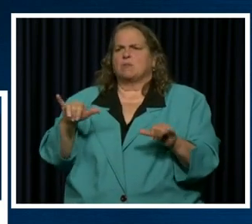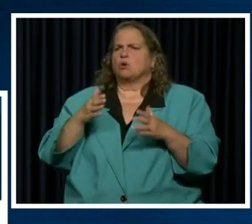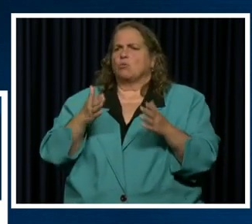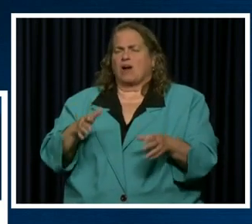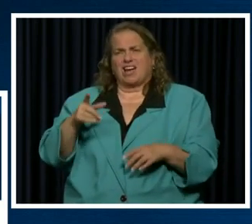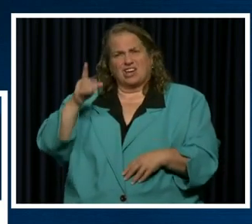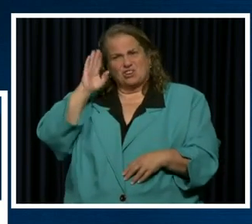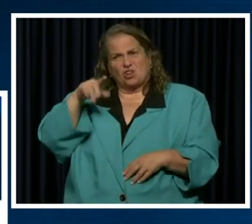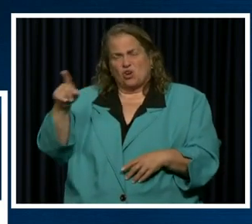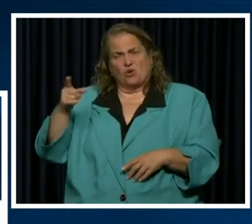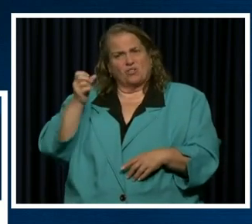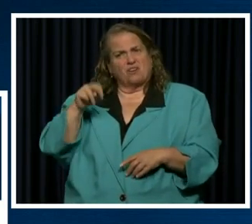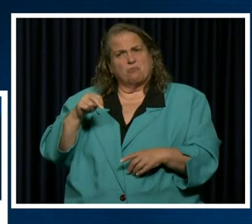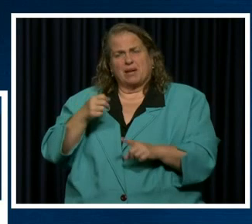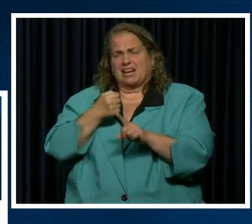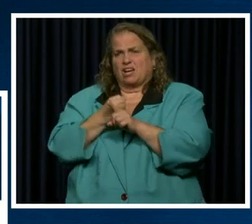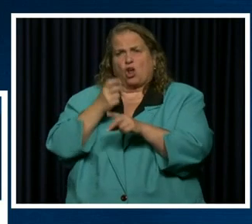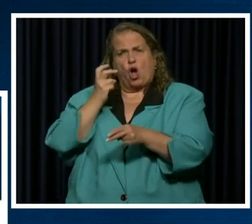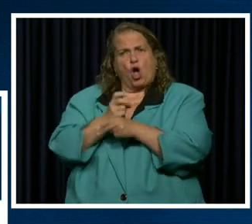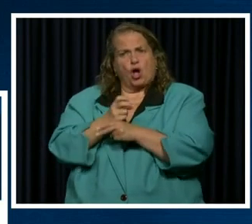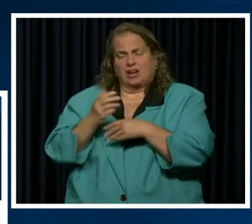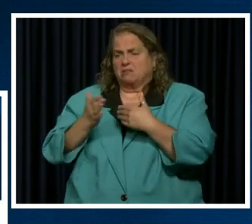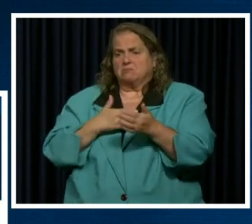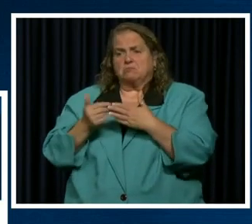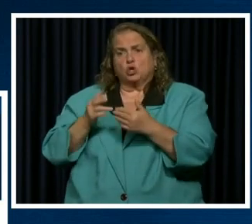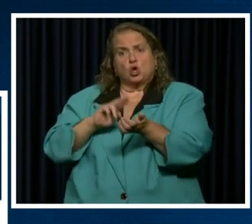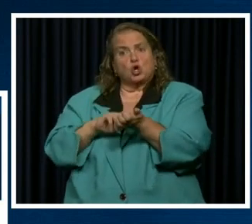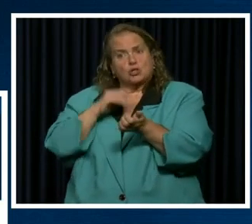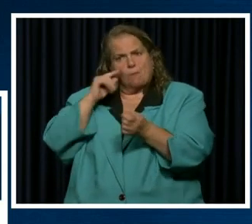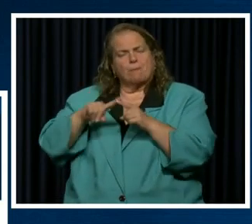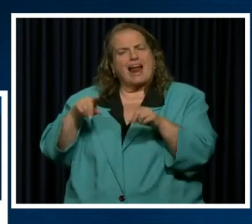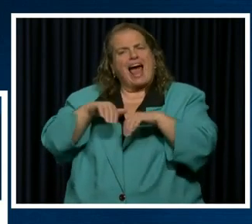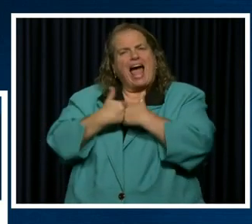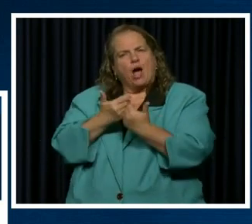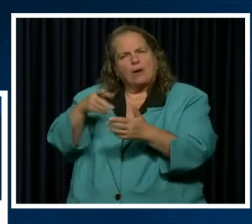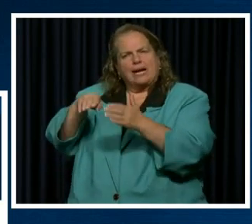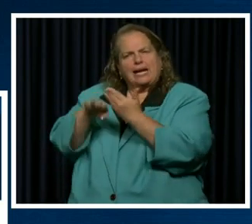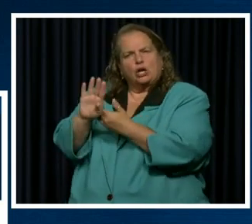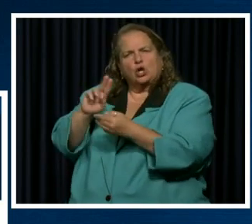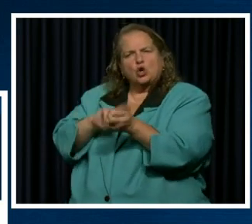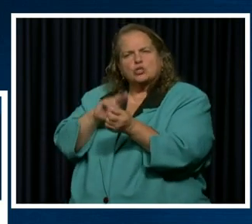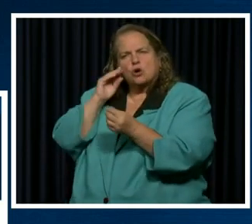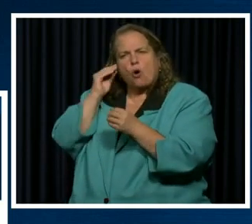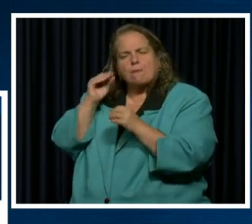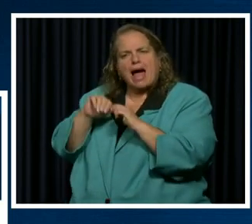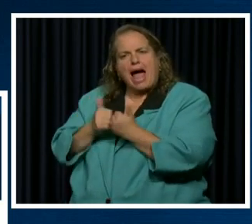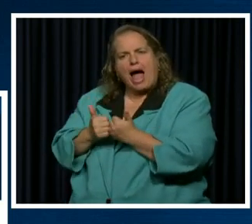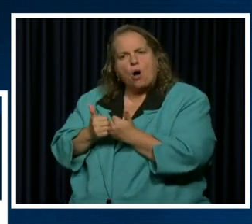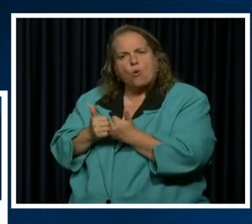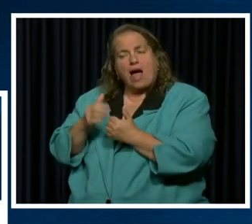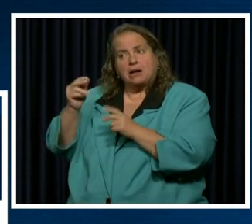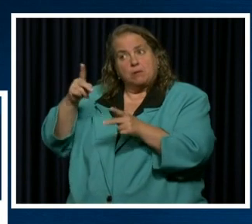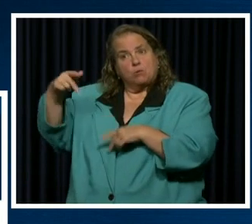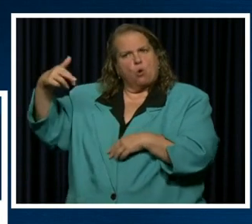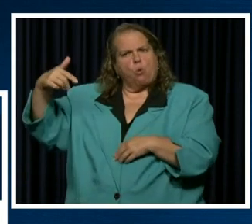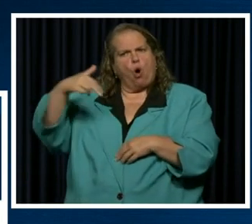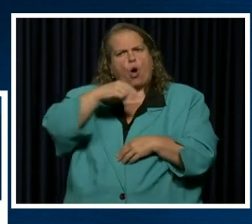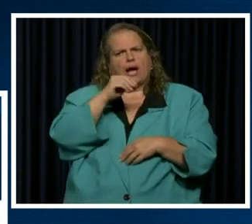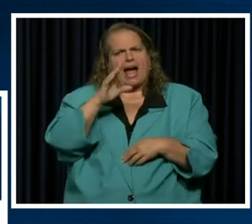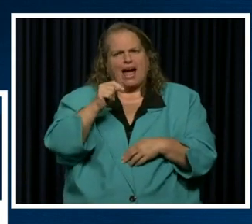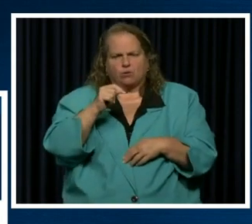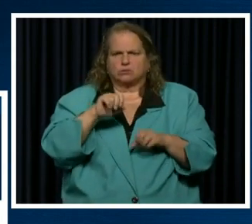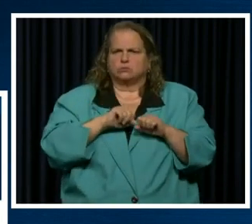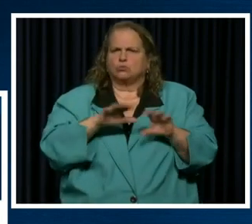even if you think they're in long term care facilities, there's a way it got in there and there's a way it gets out of there. So we really need you to get tested.